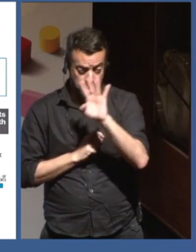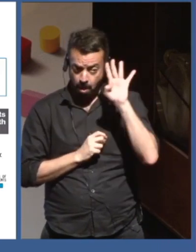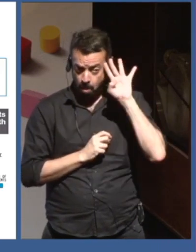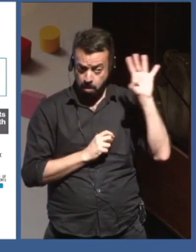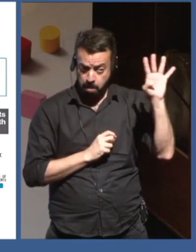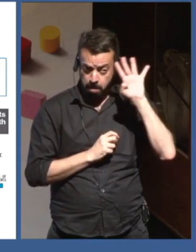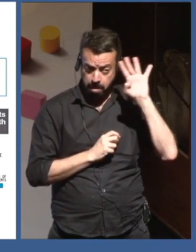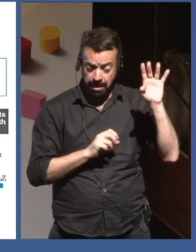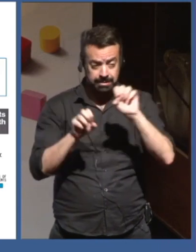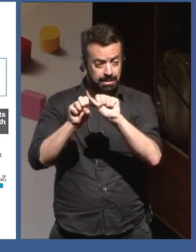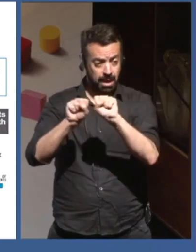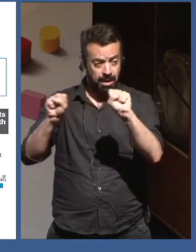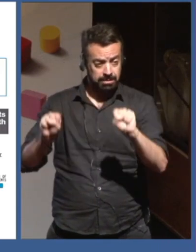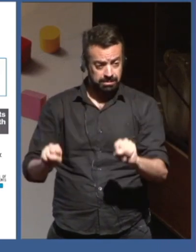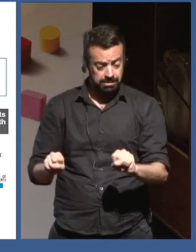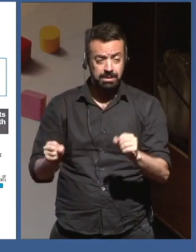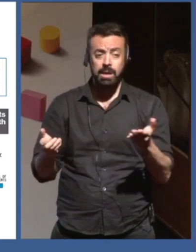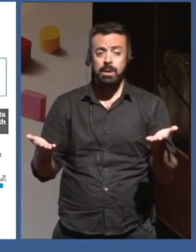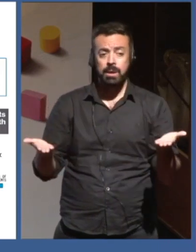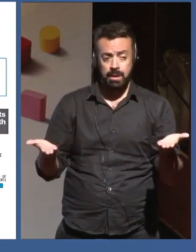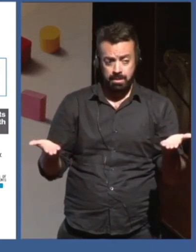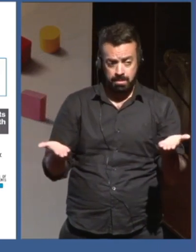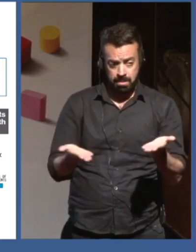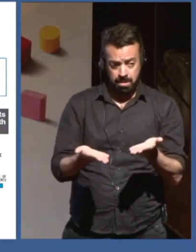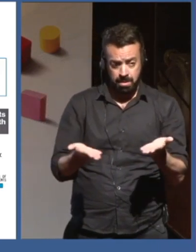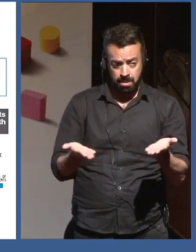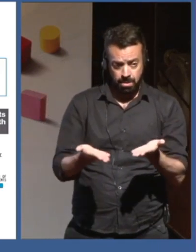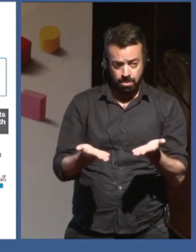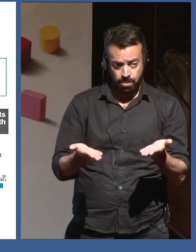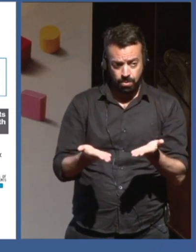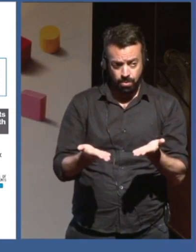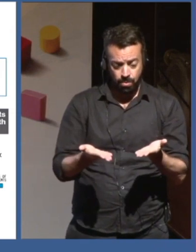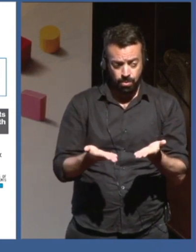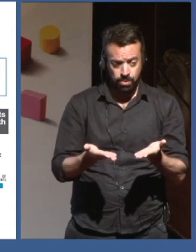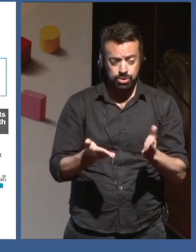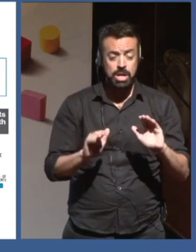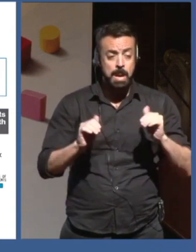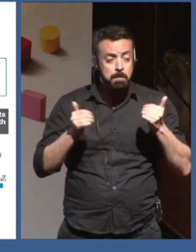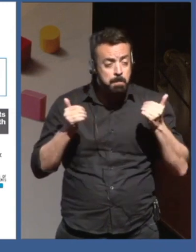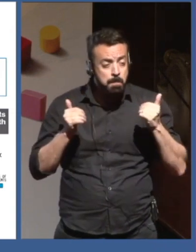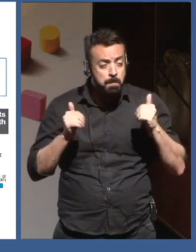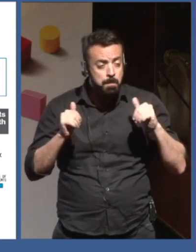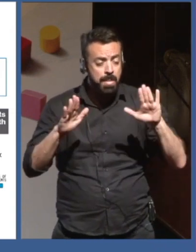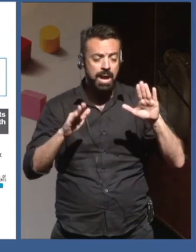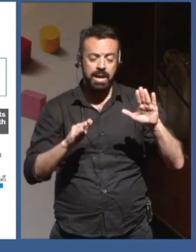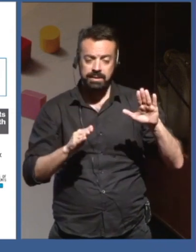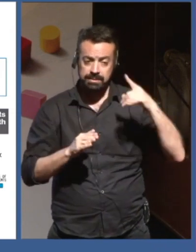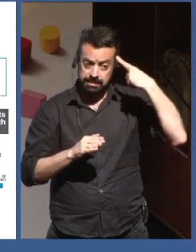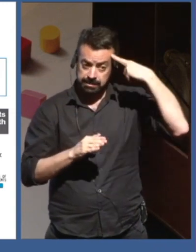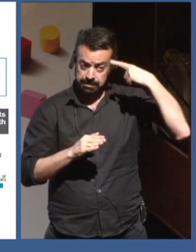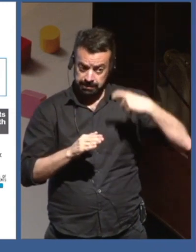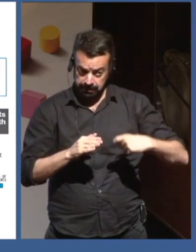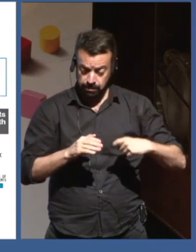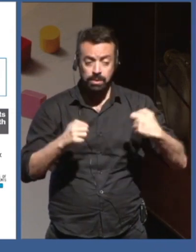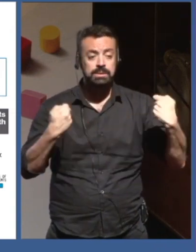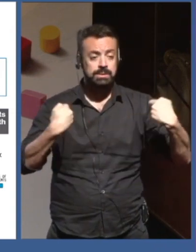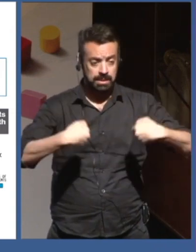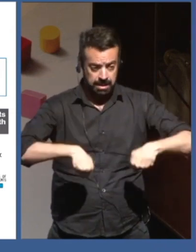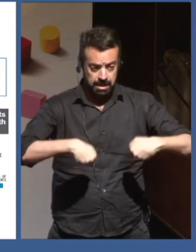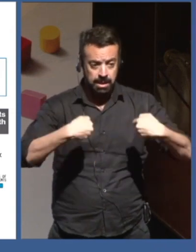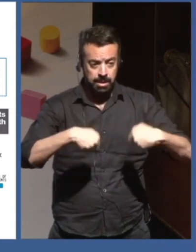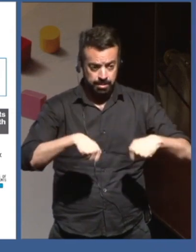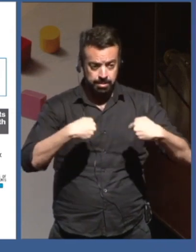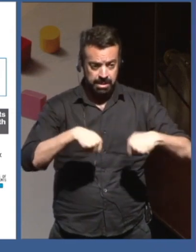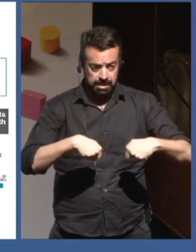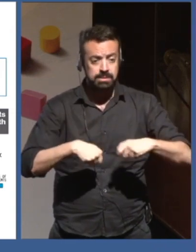system where more public decisions would be taken on the basis of evidence, okay, where we would learn